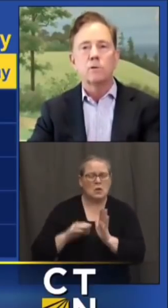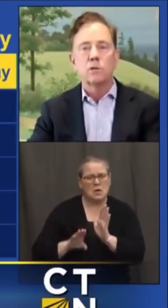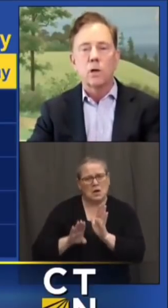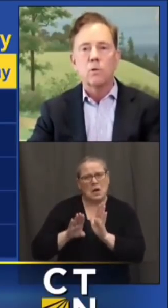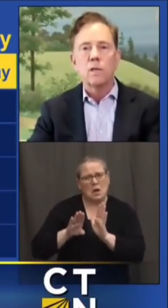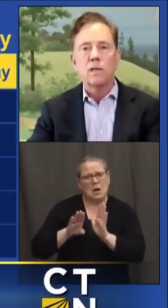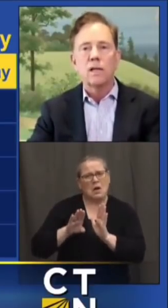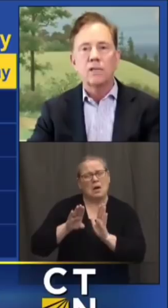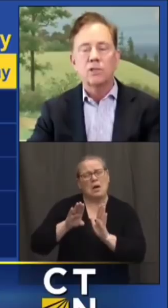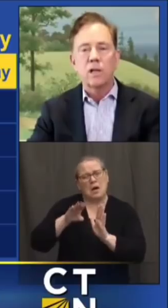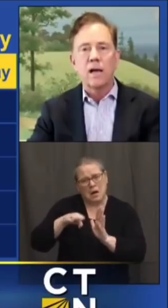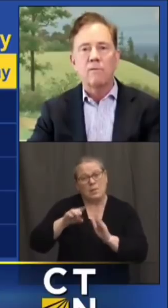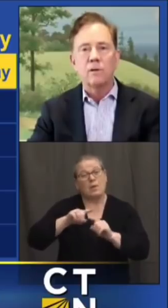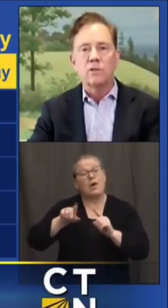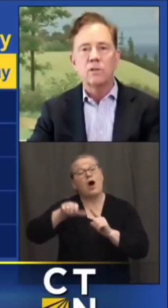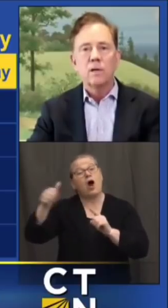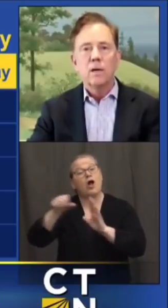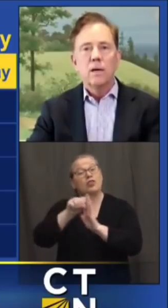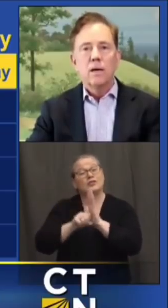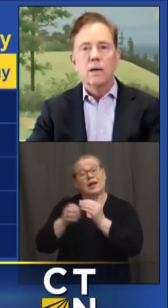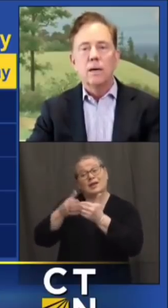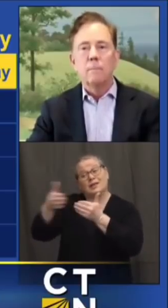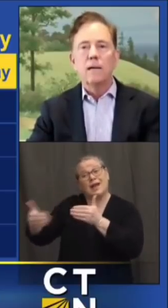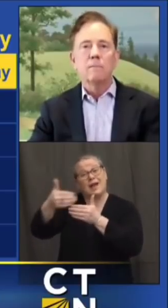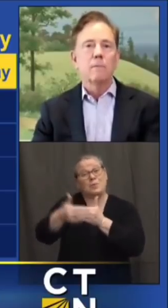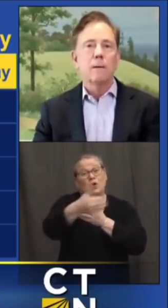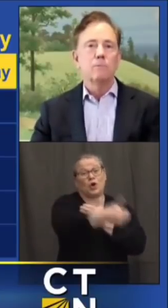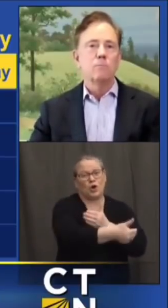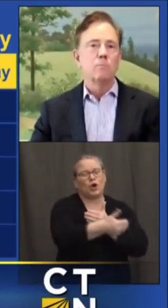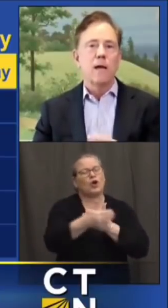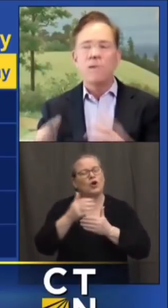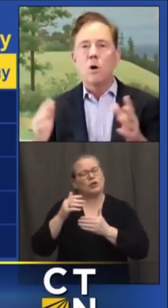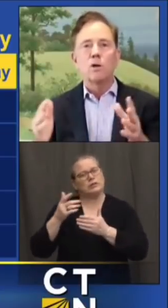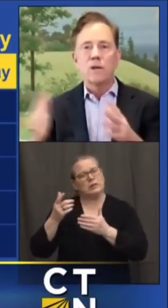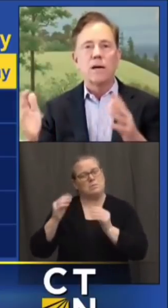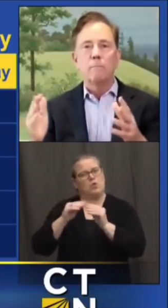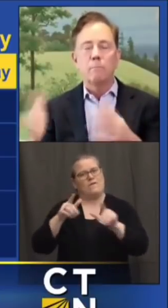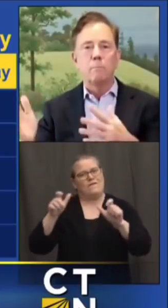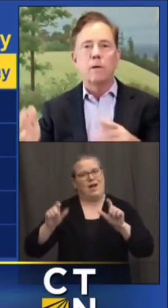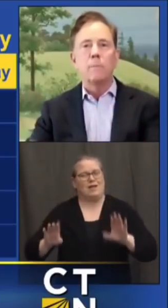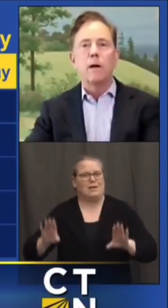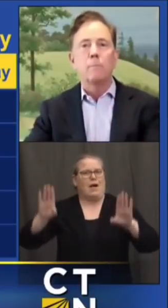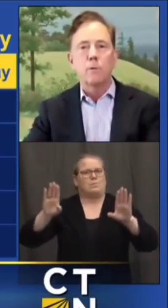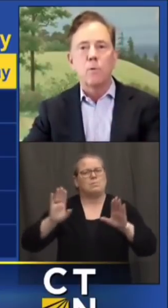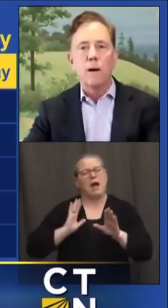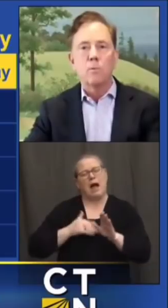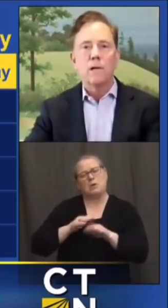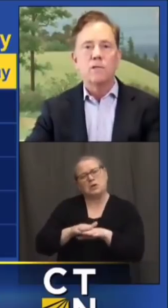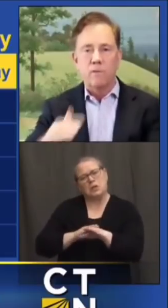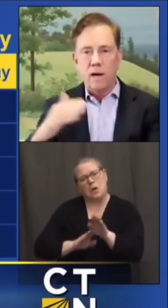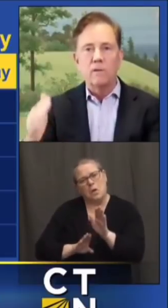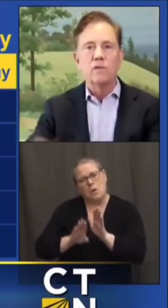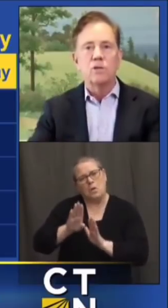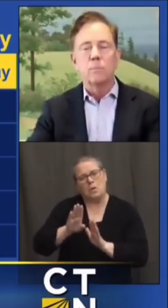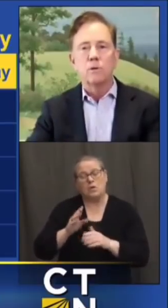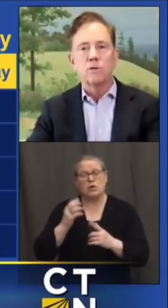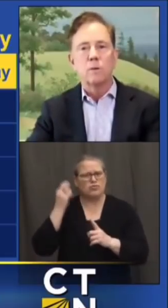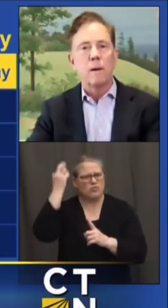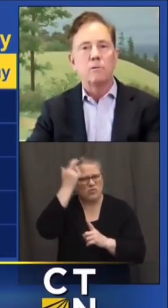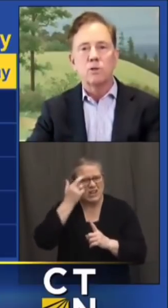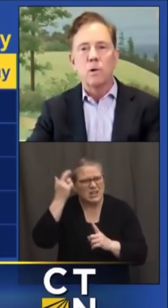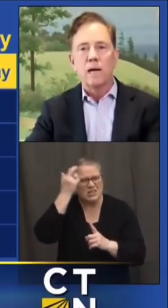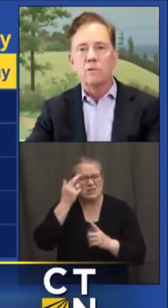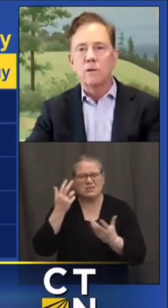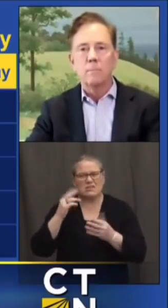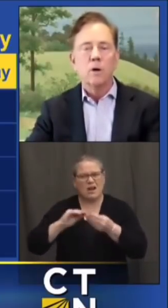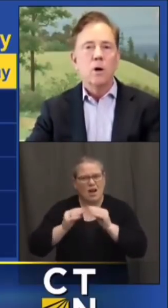neighbors lower than the national average um I I'm having a hard time coming up with a rhyme or reason for how these numbers uh